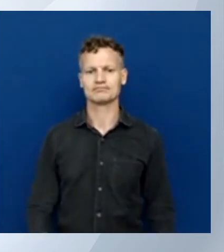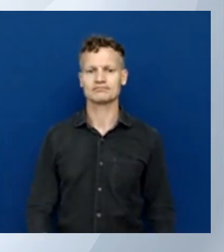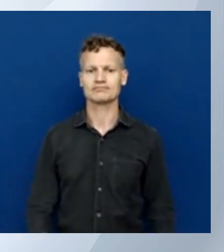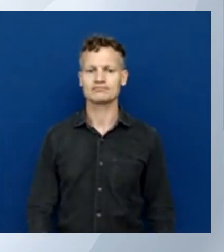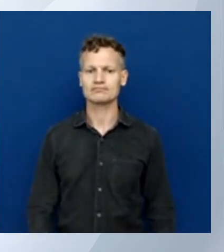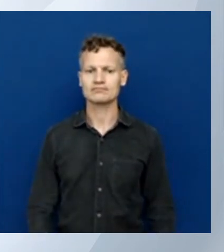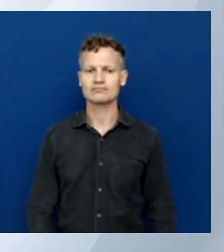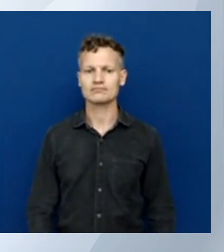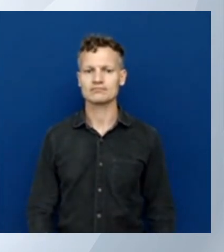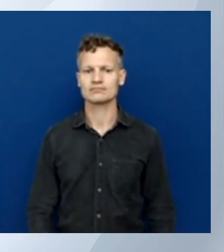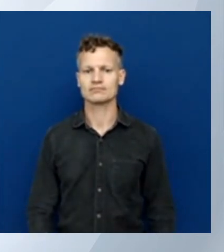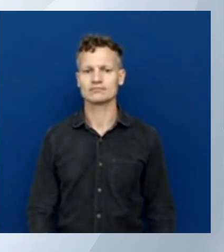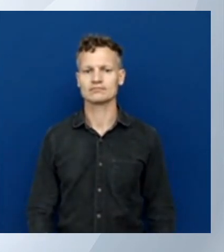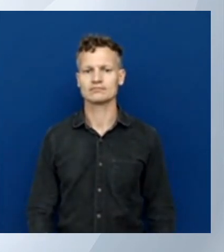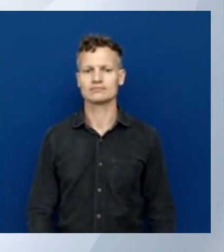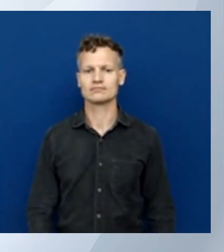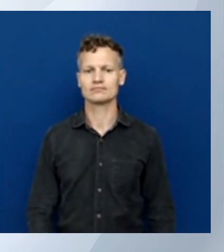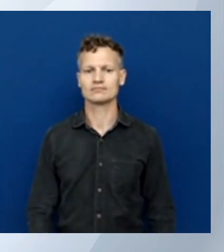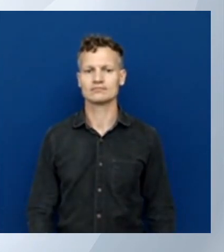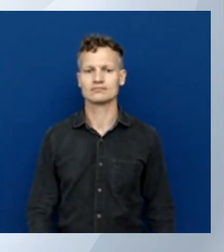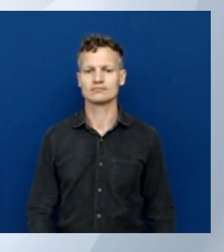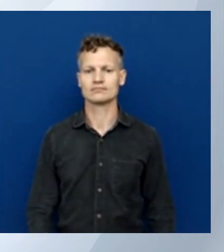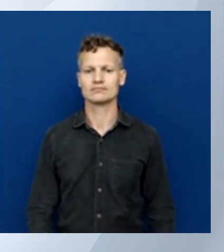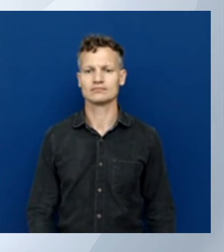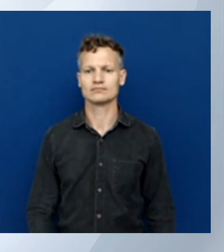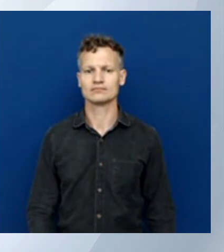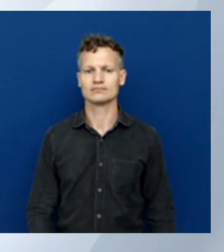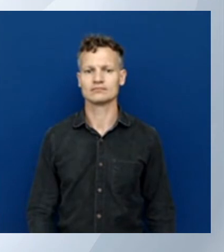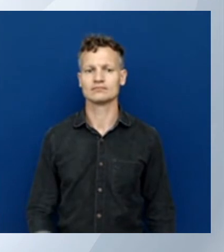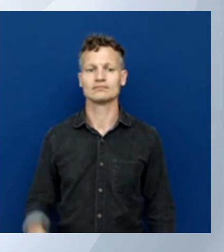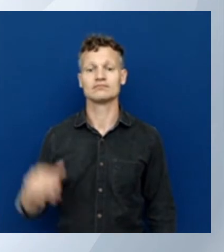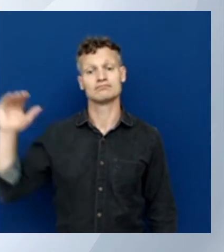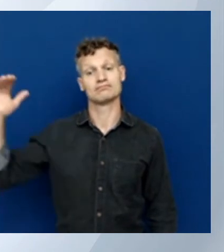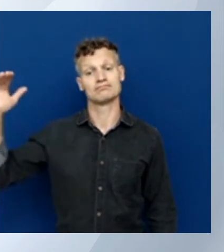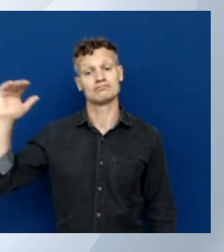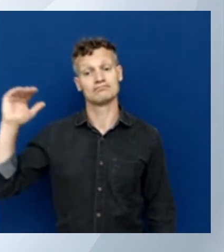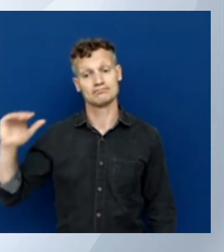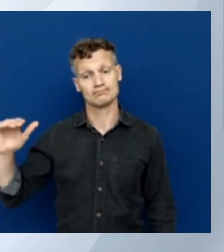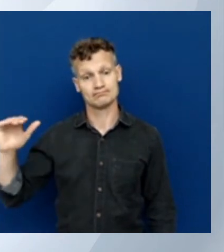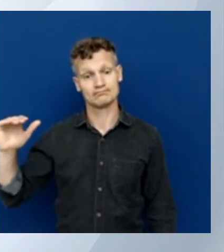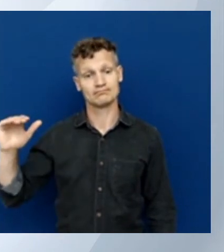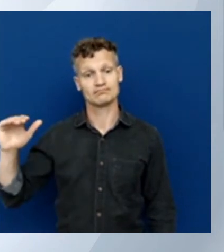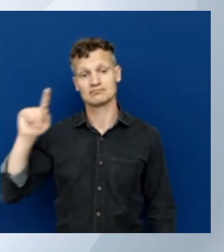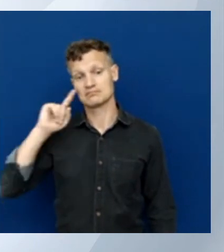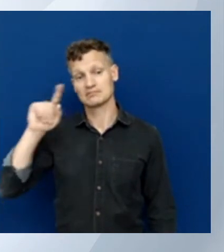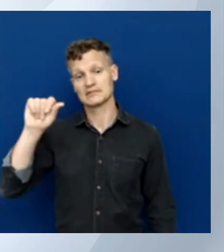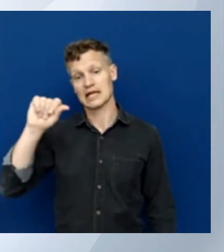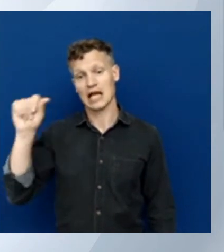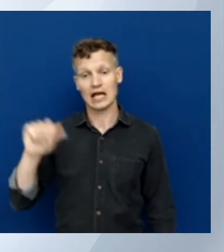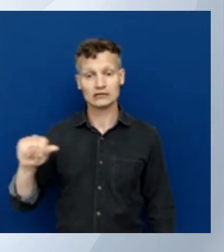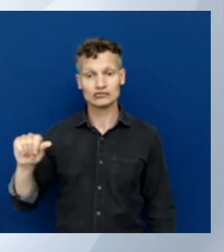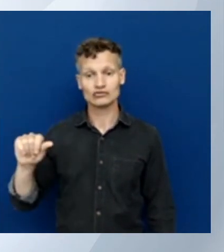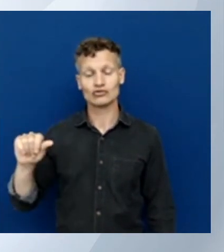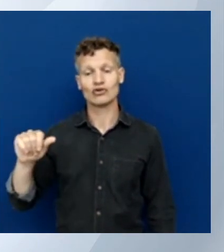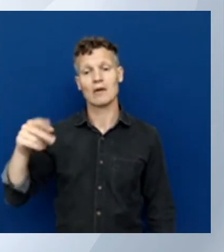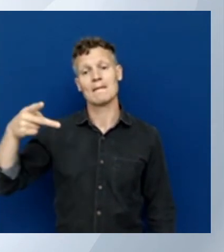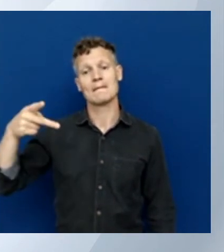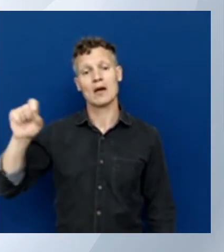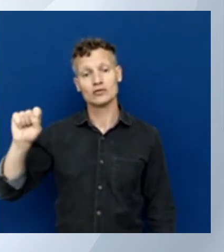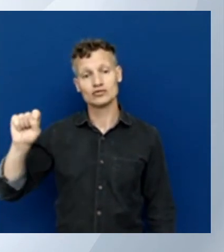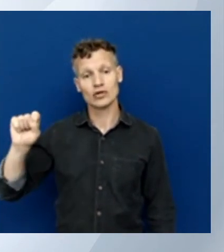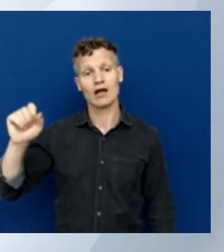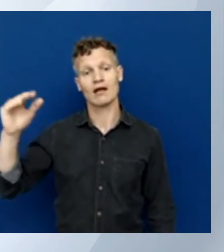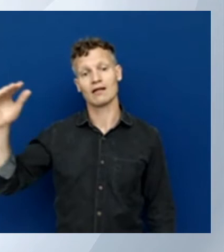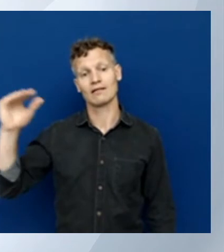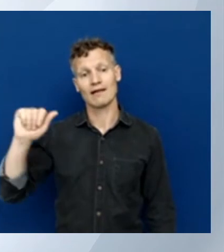also I have put here the GitHub repositories for Azure PowerShell and Azure CLI and the documentation on the REST API which we